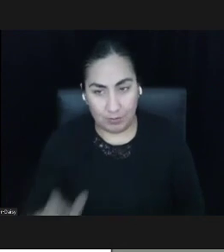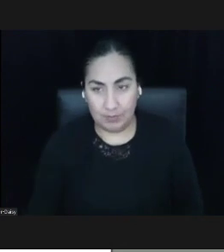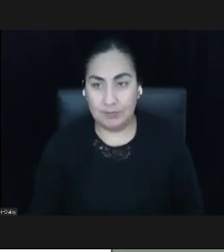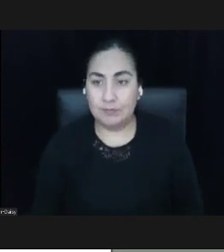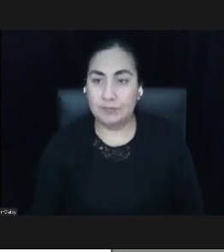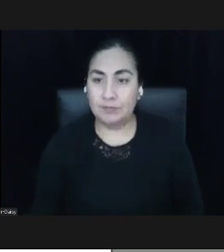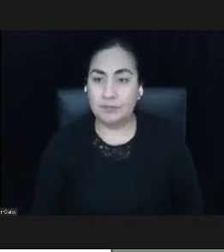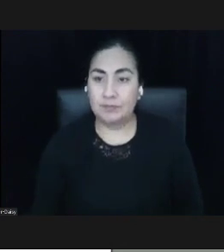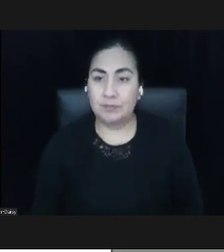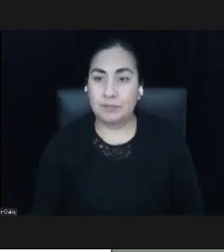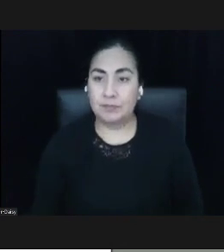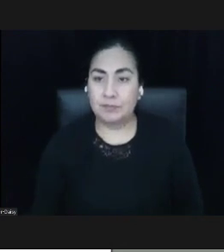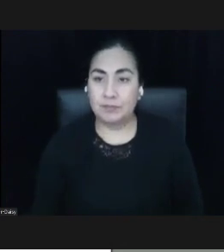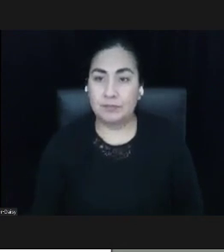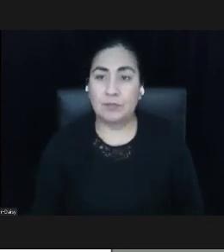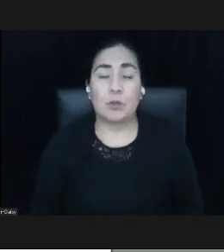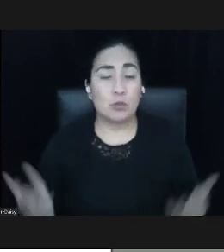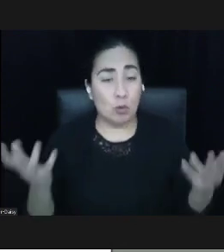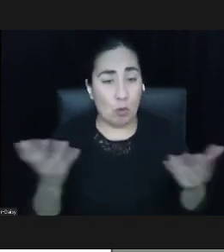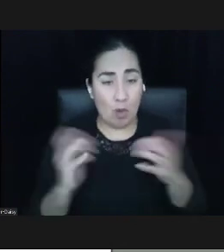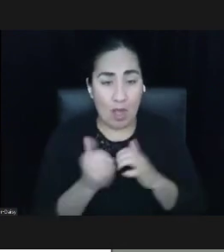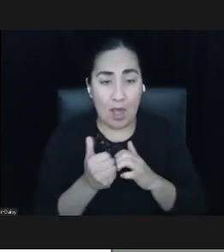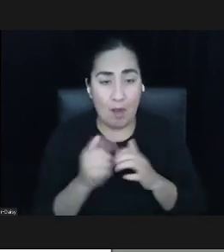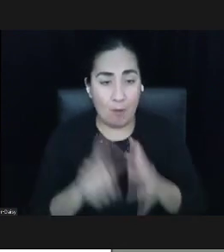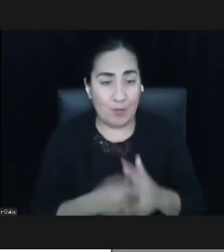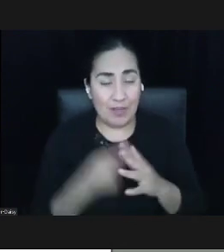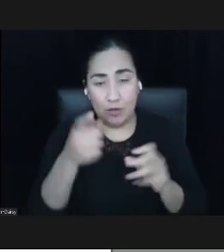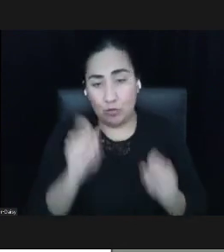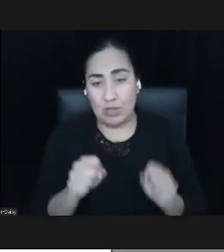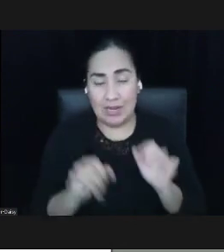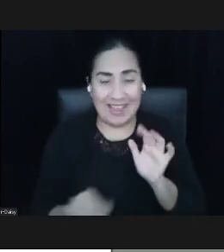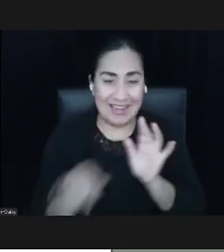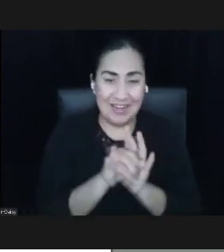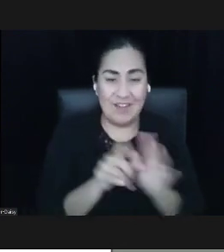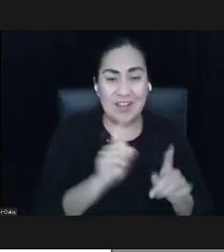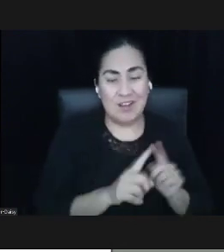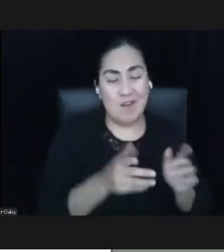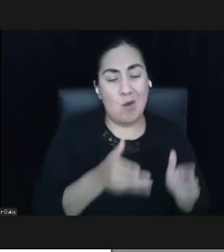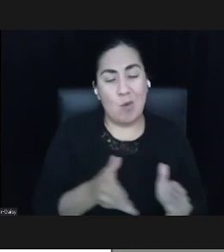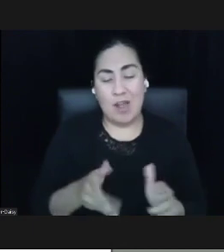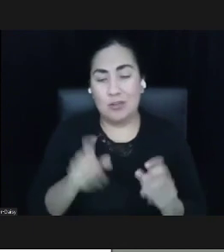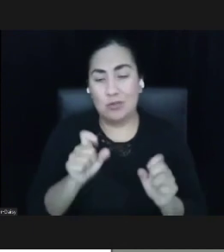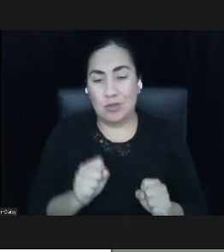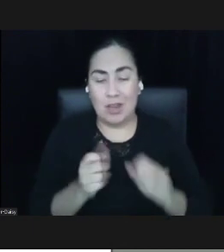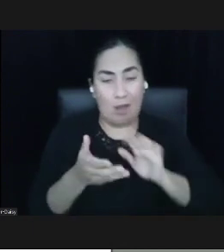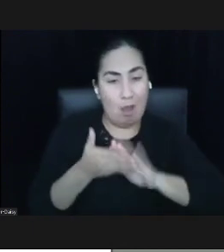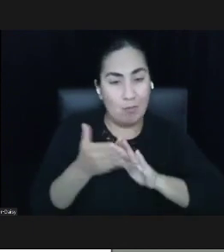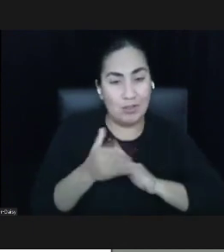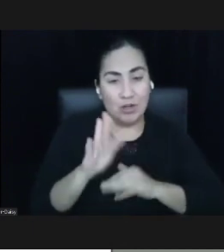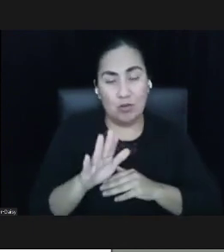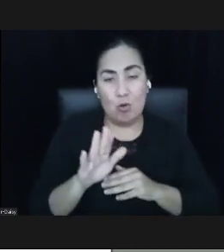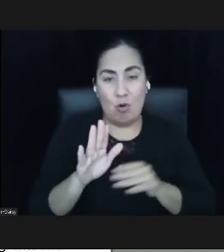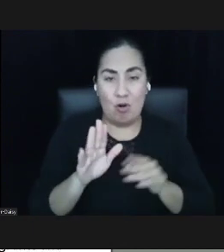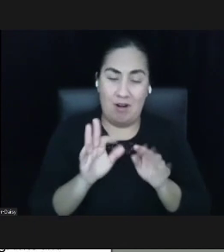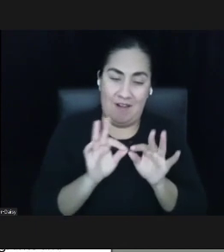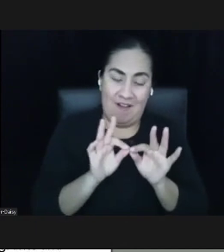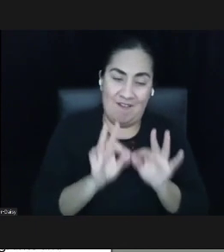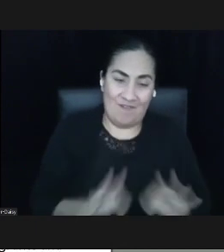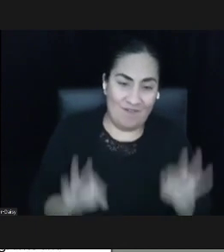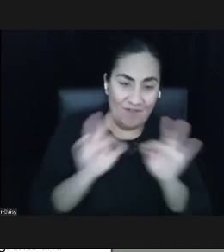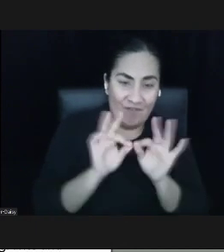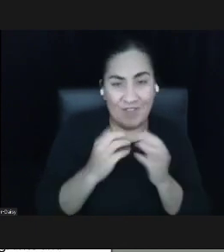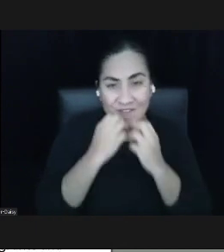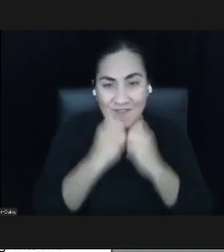in whatever your starting point is, is to identify ways to operationalize your values within all aspects of your